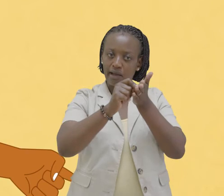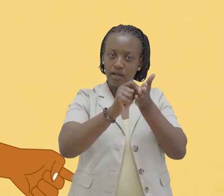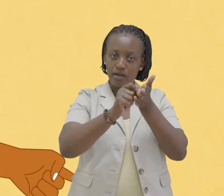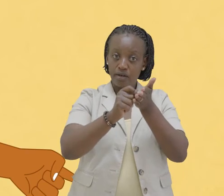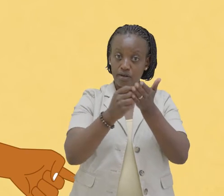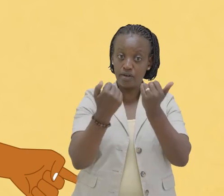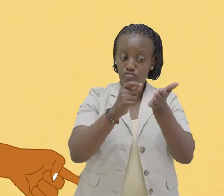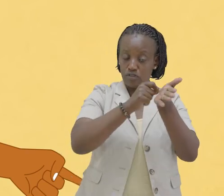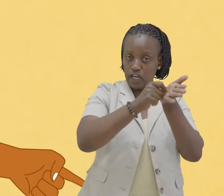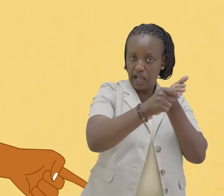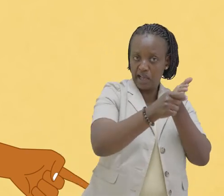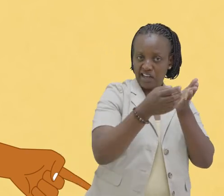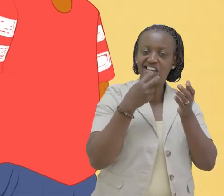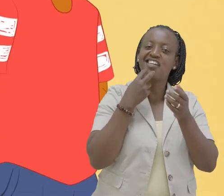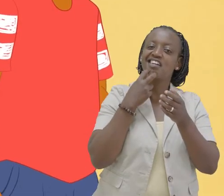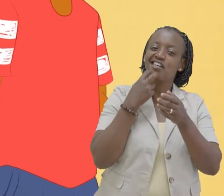is our fraction line